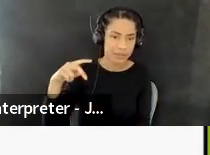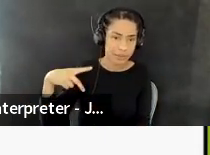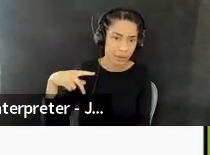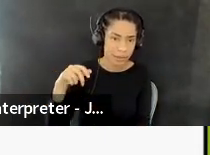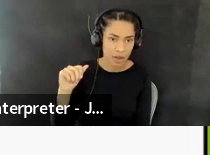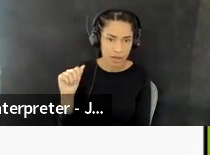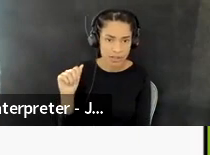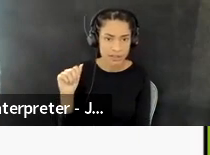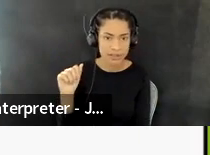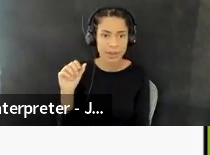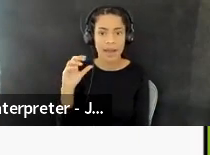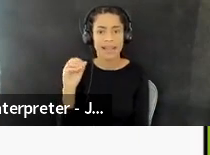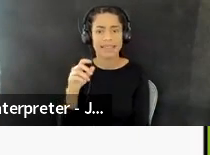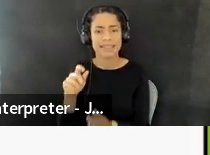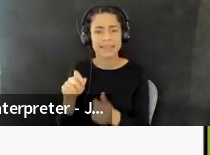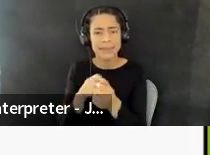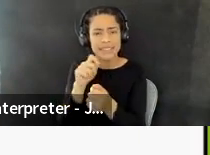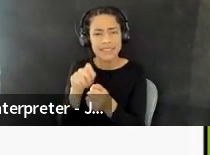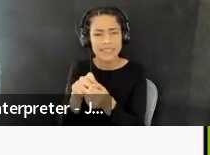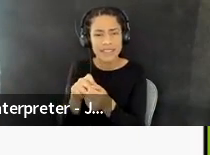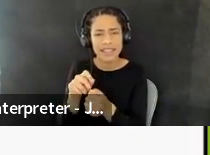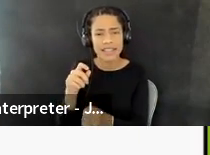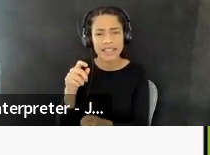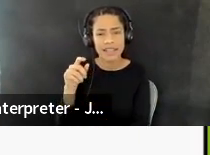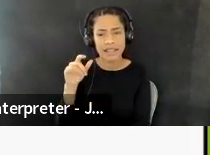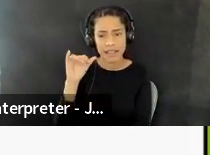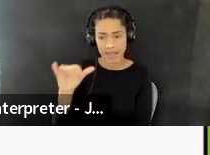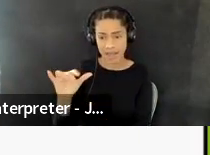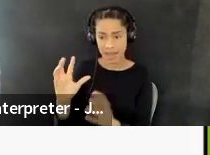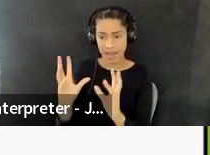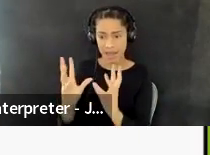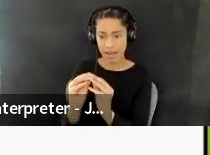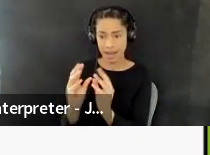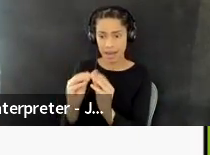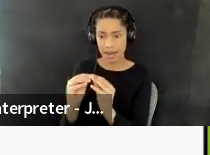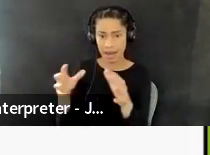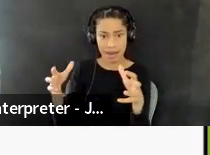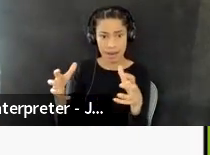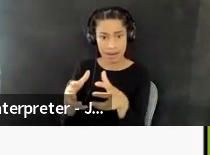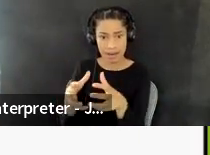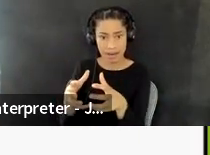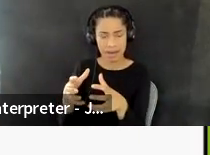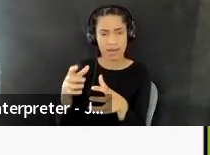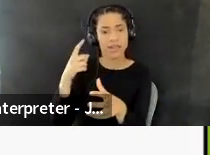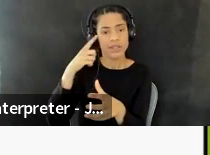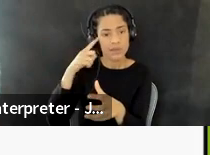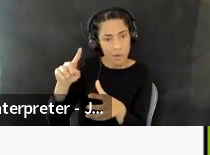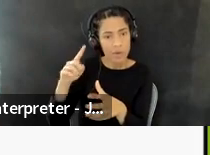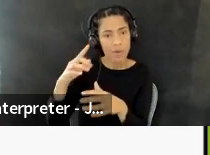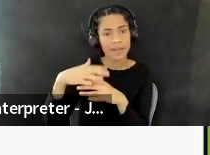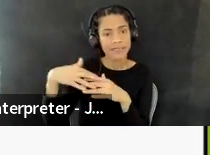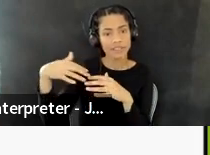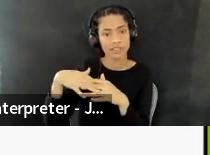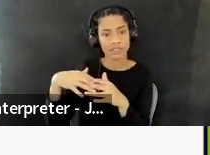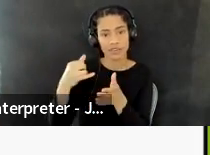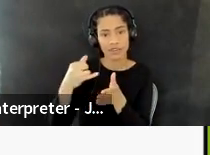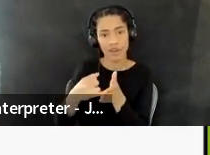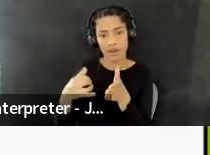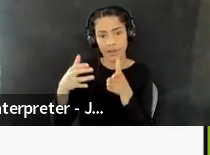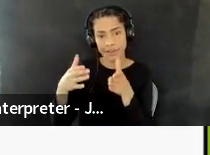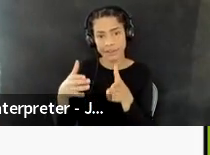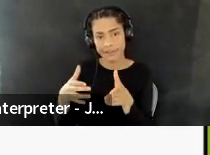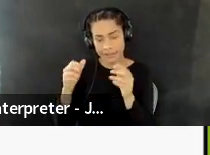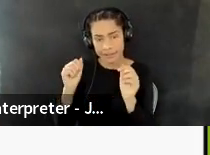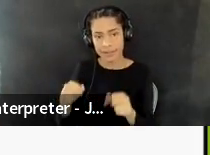and specifically it was for, um, the convening was for indigenous artists, um, to come